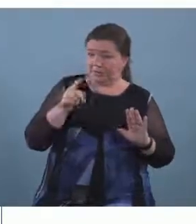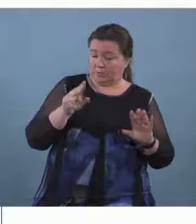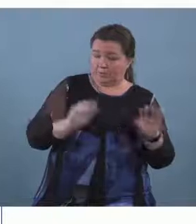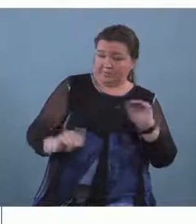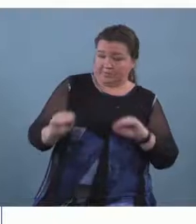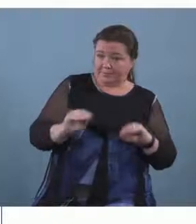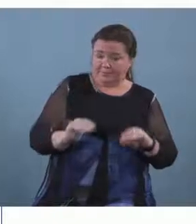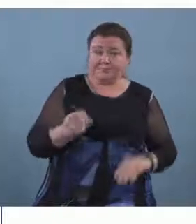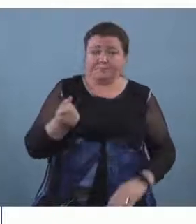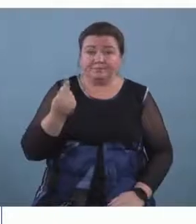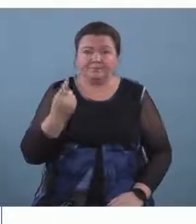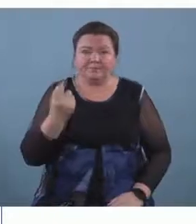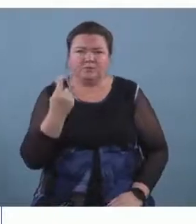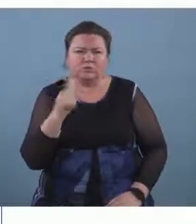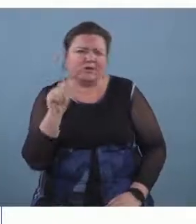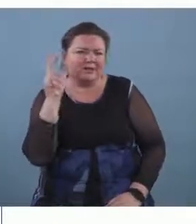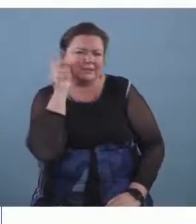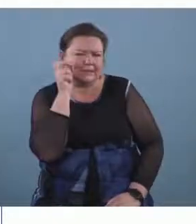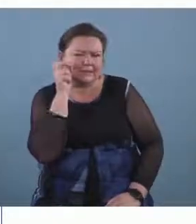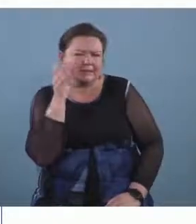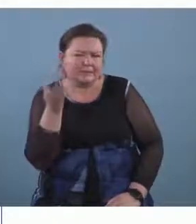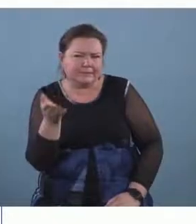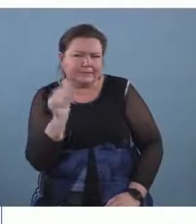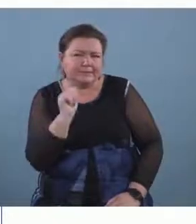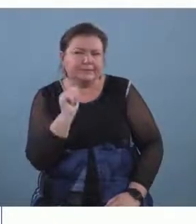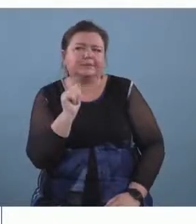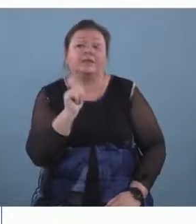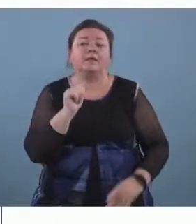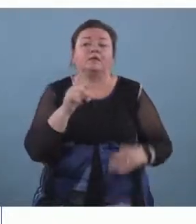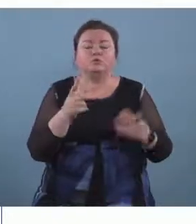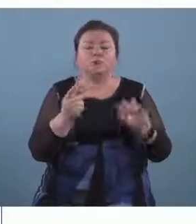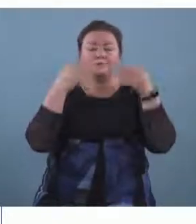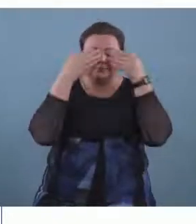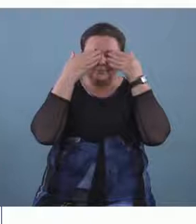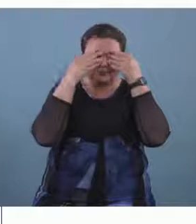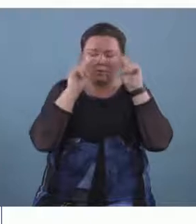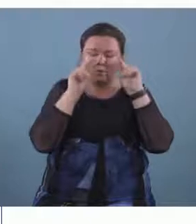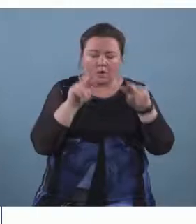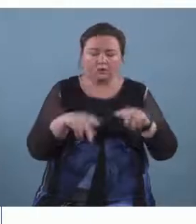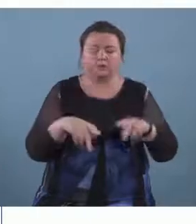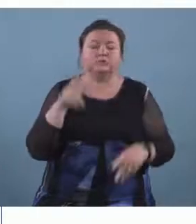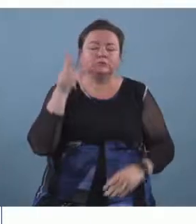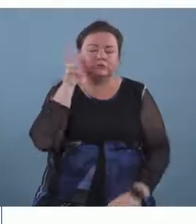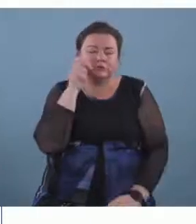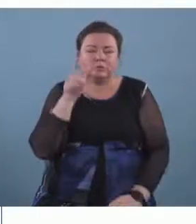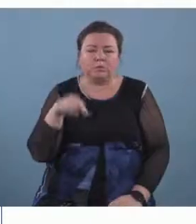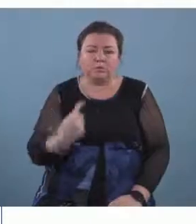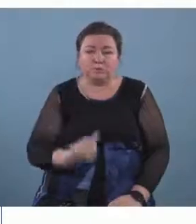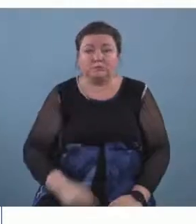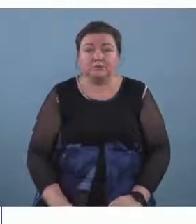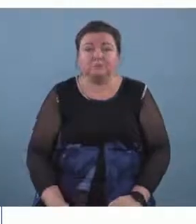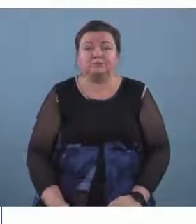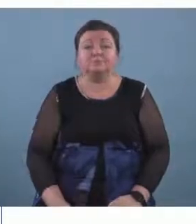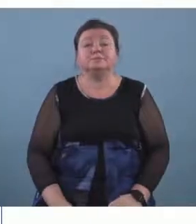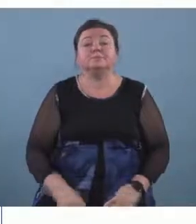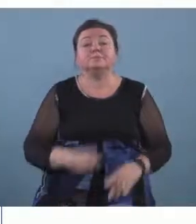have a go with just listening um and not watching if they want to have a go at trying them out and don't really really